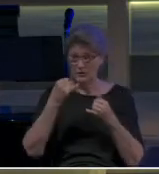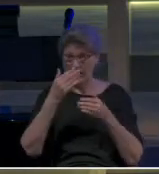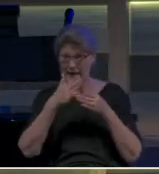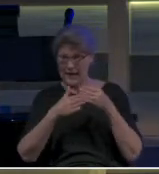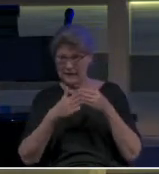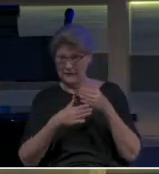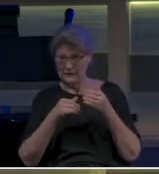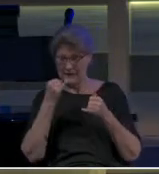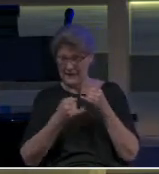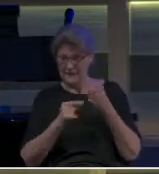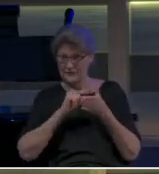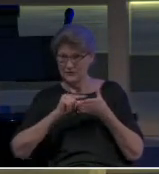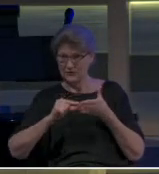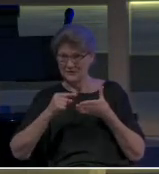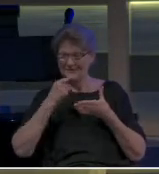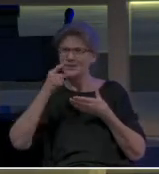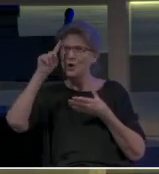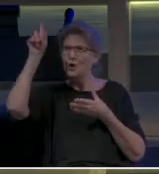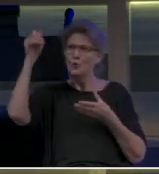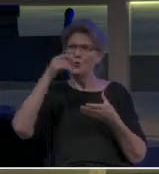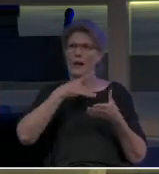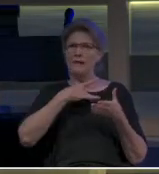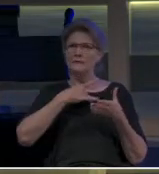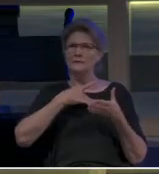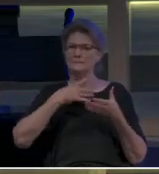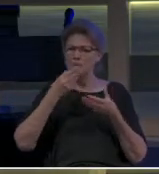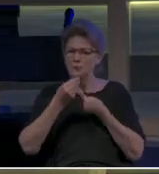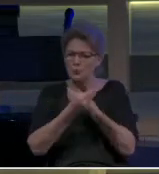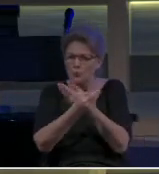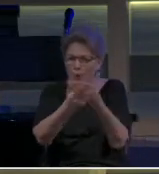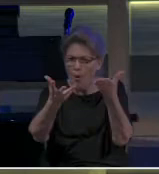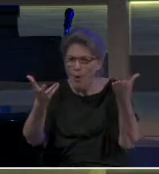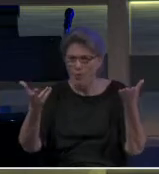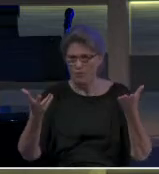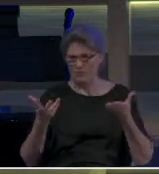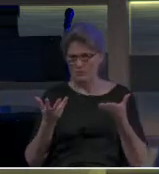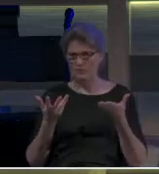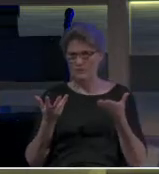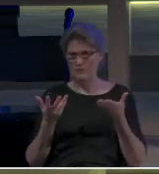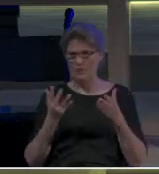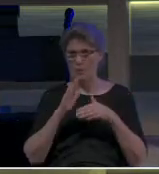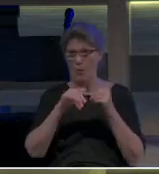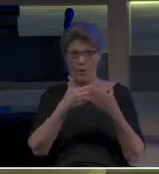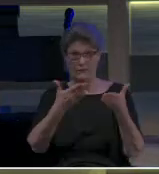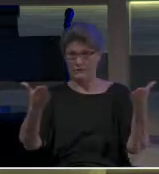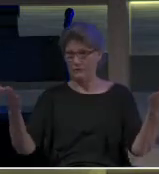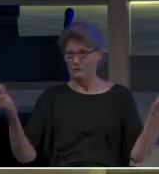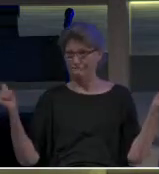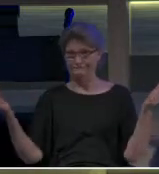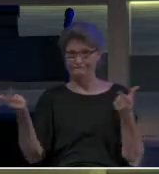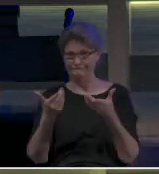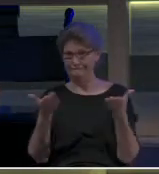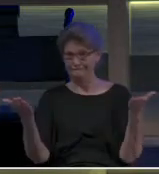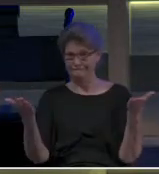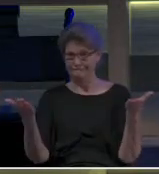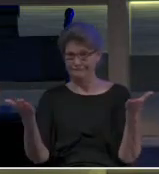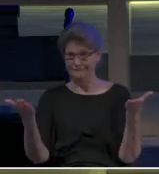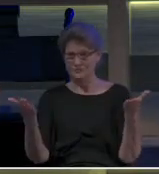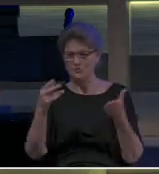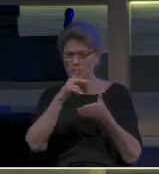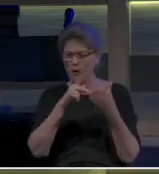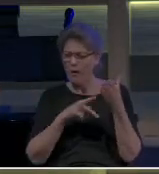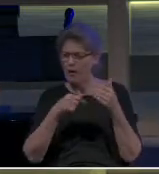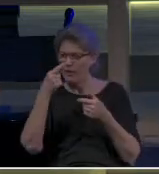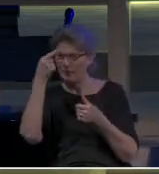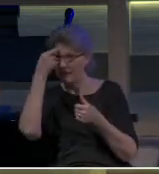be with all y'all. And so it's clearly Paul has in his mind that this letter will not only be